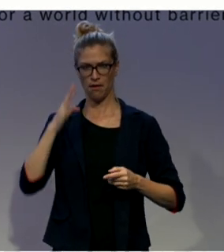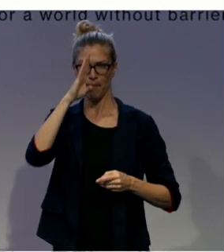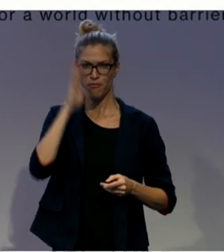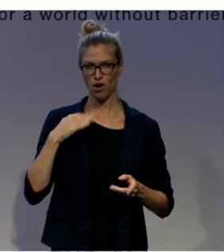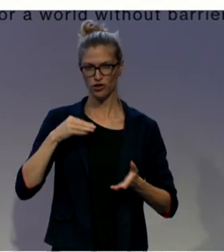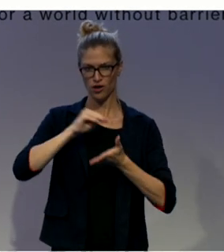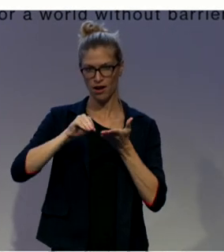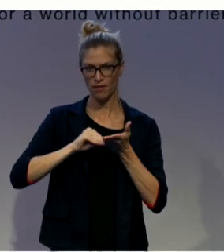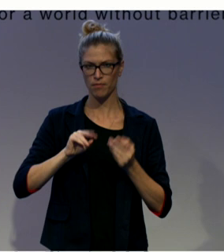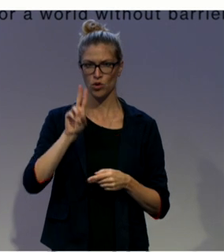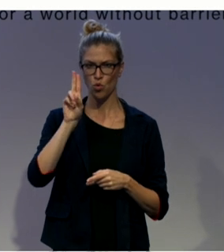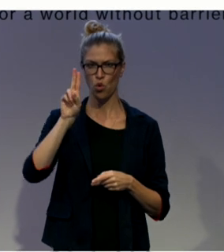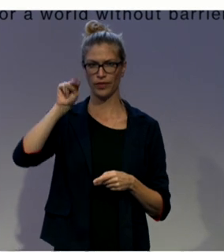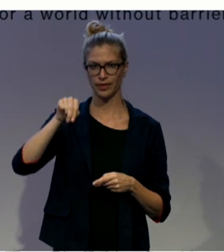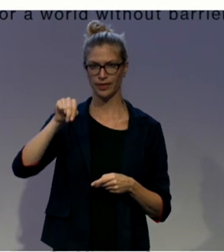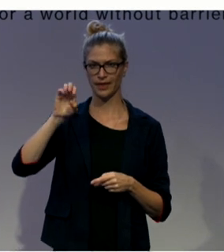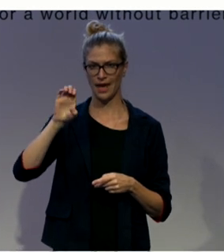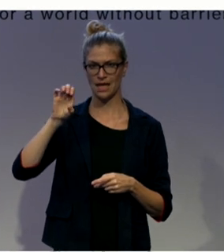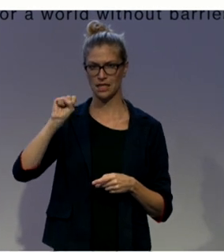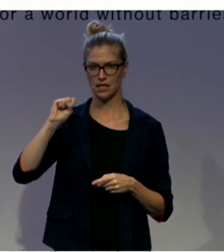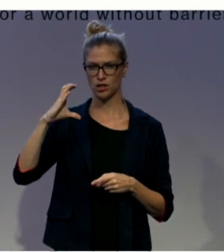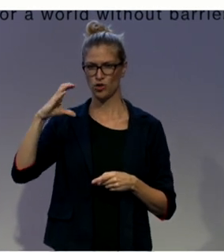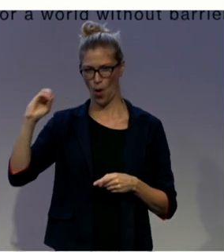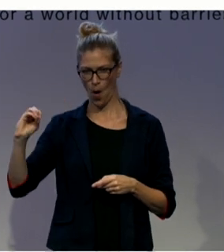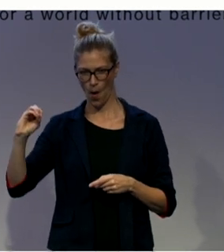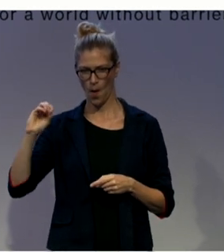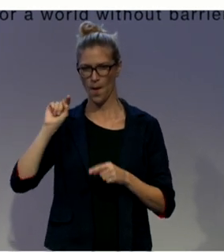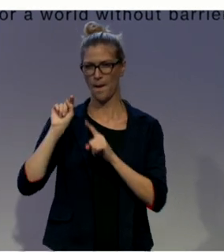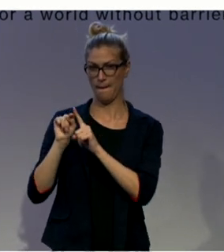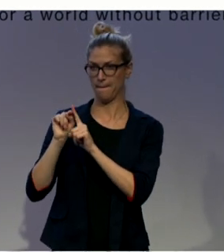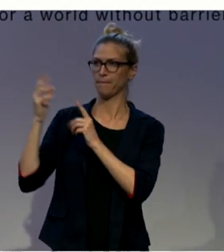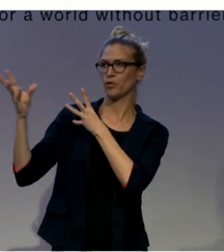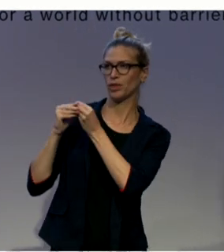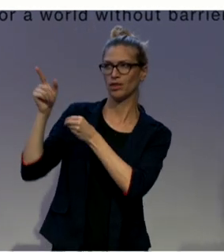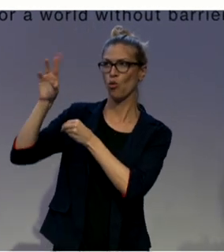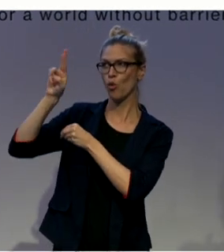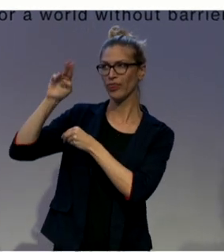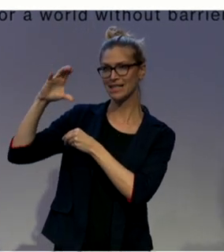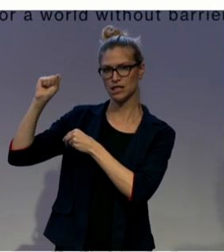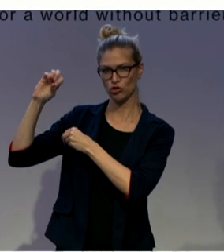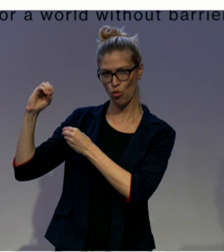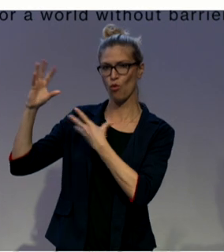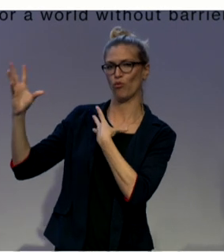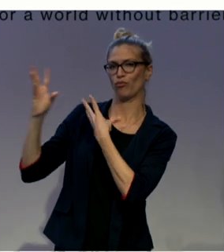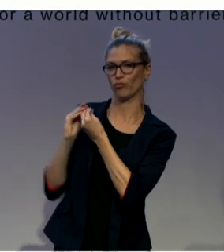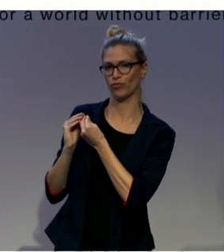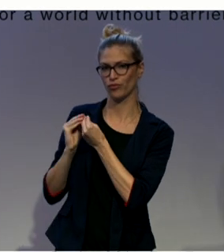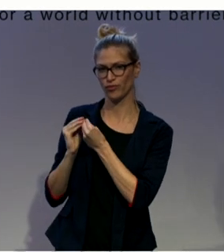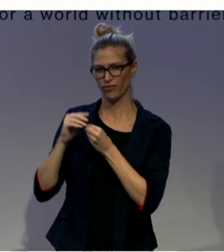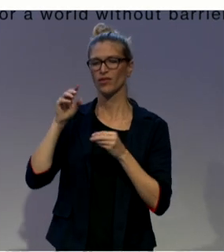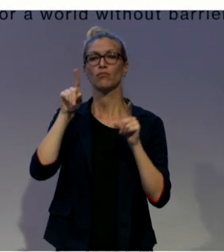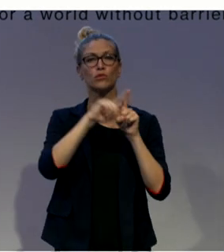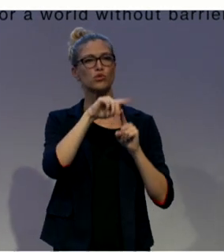UNICEF. So, I think 17 years ago you found that the NGO